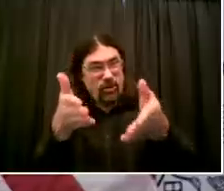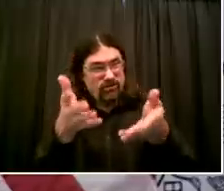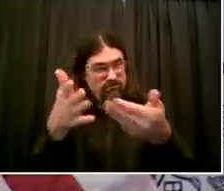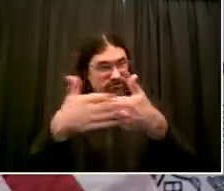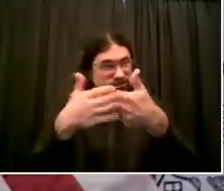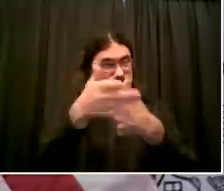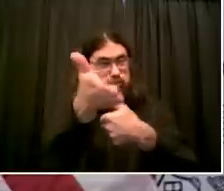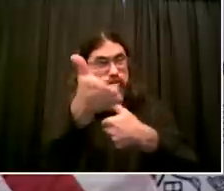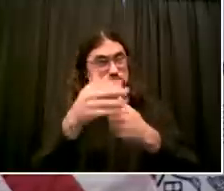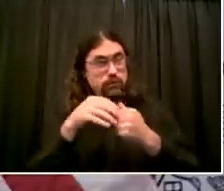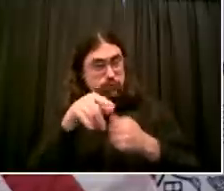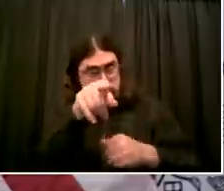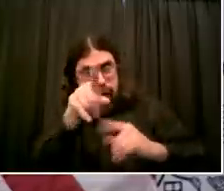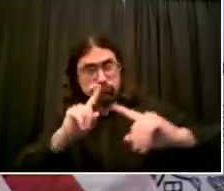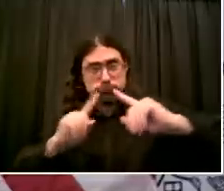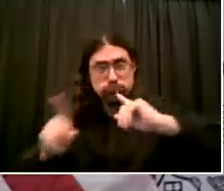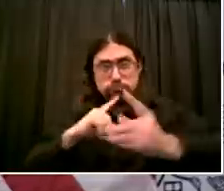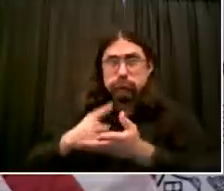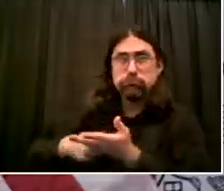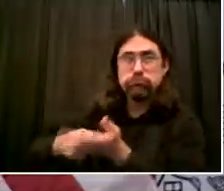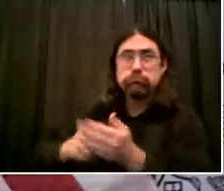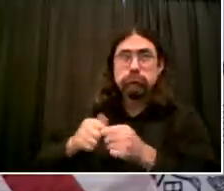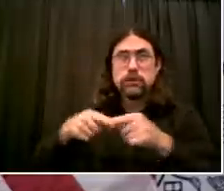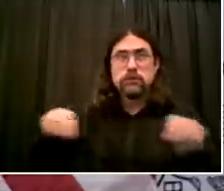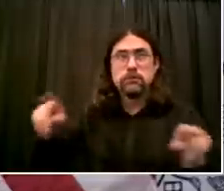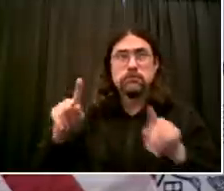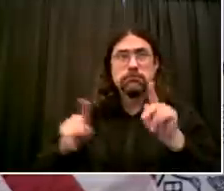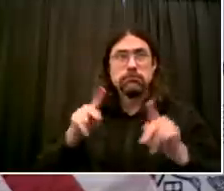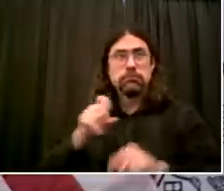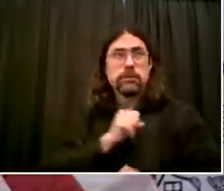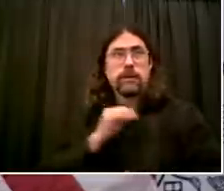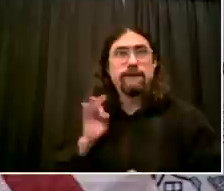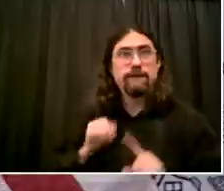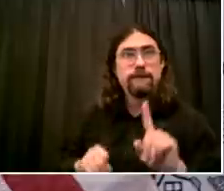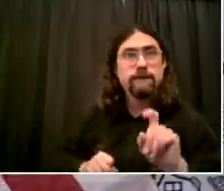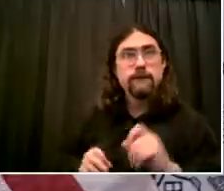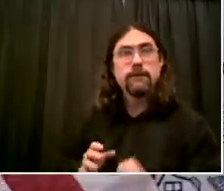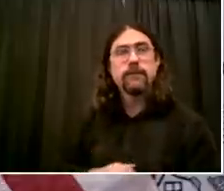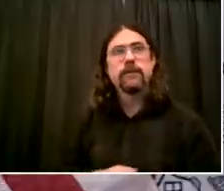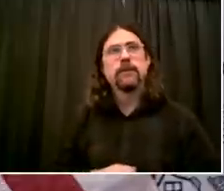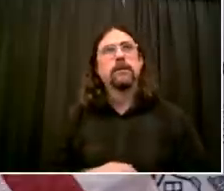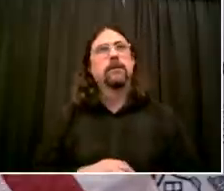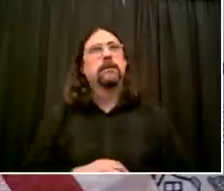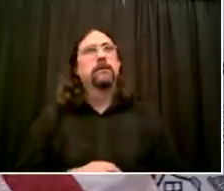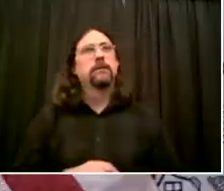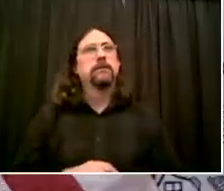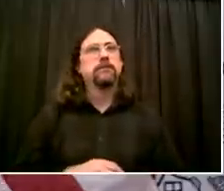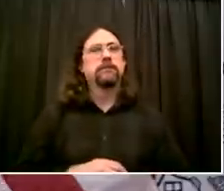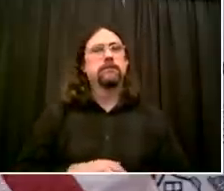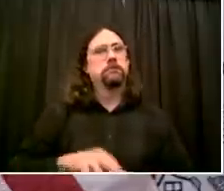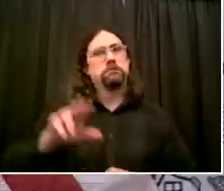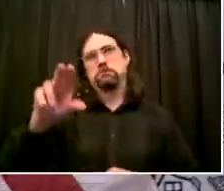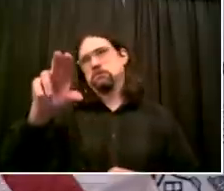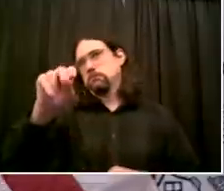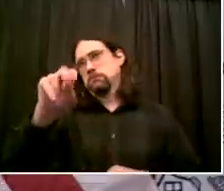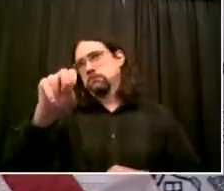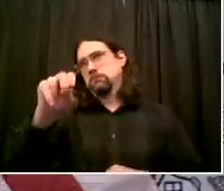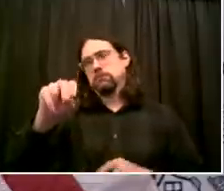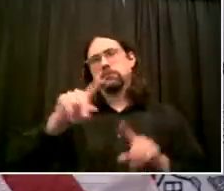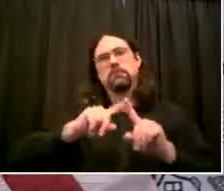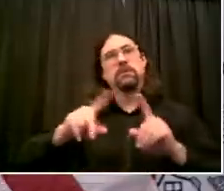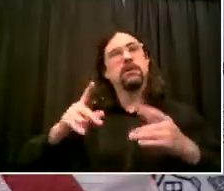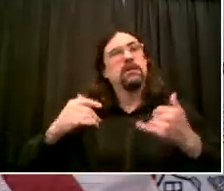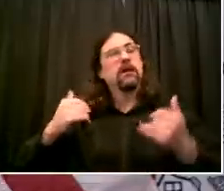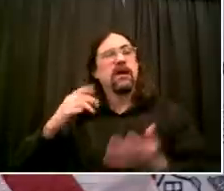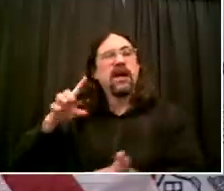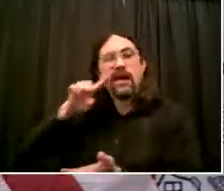being done by DOI and Corp Council. I want to know exactly what happened. What I received, the information I received that night was, as you know,